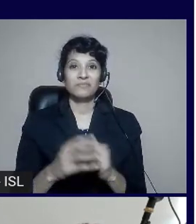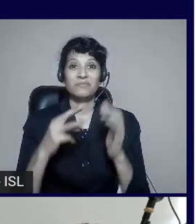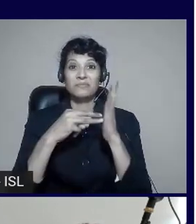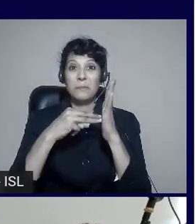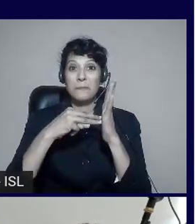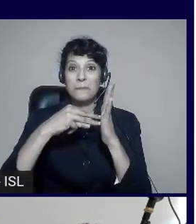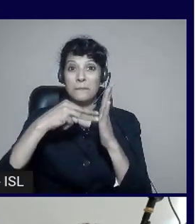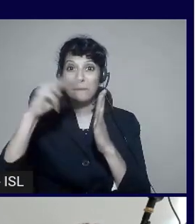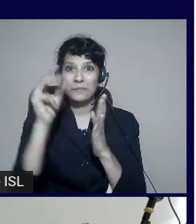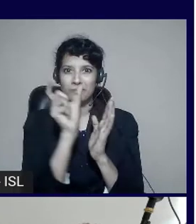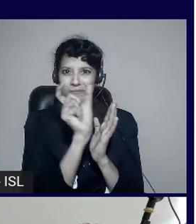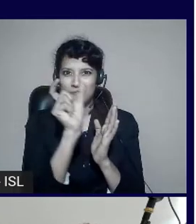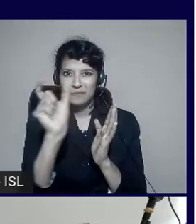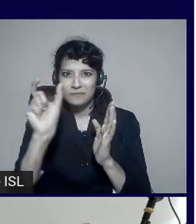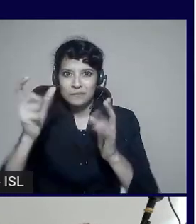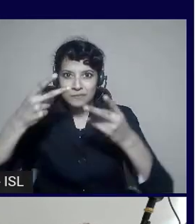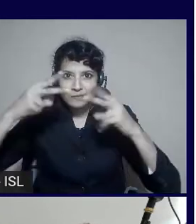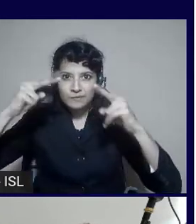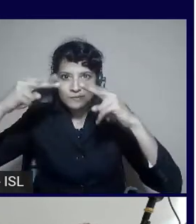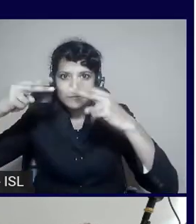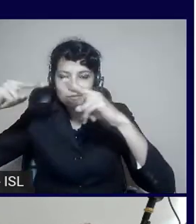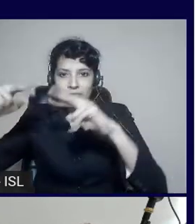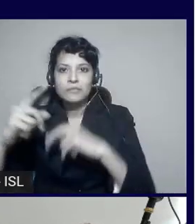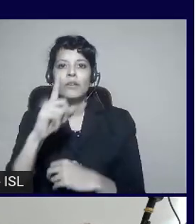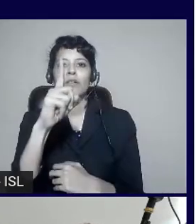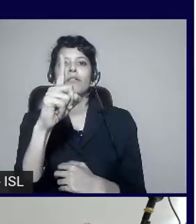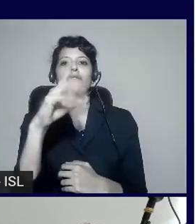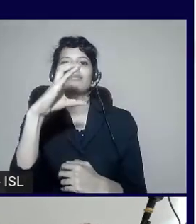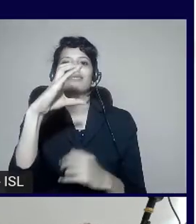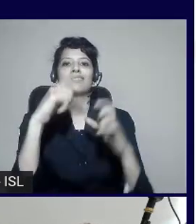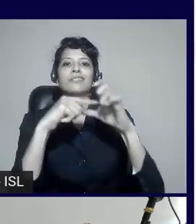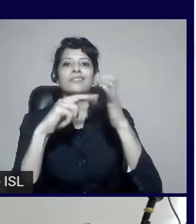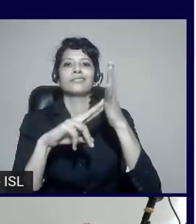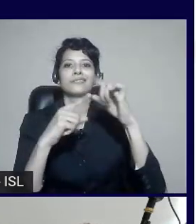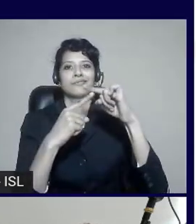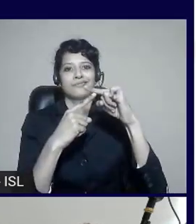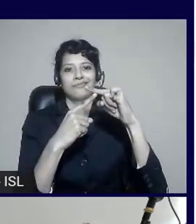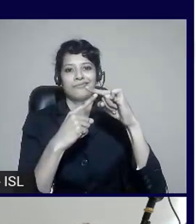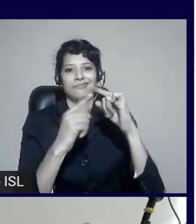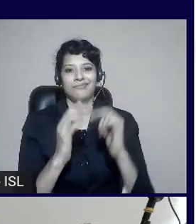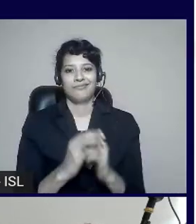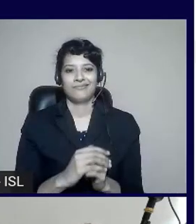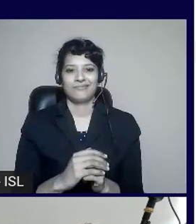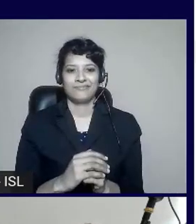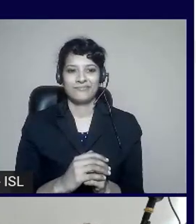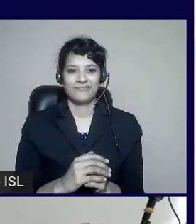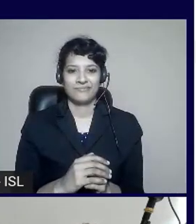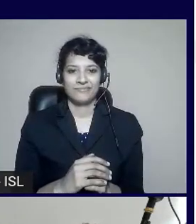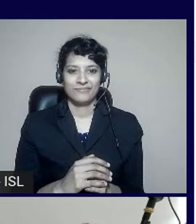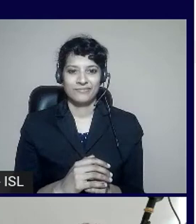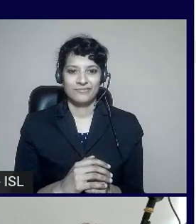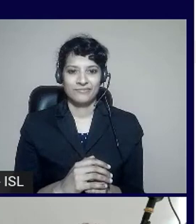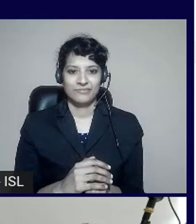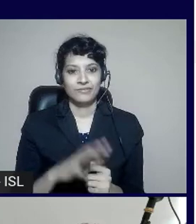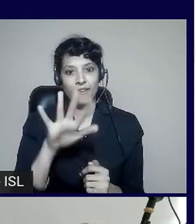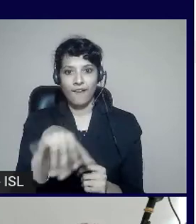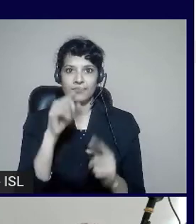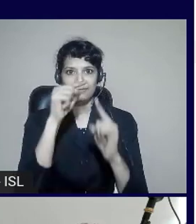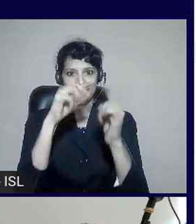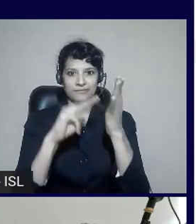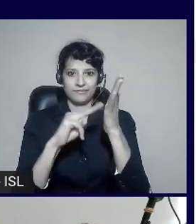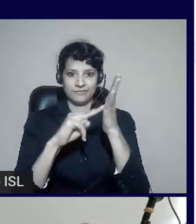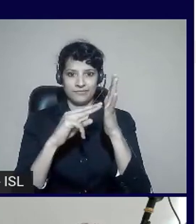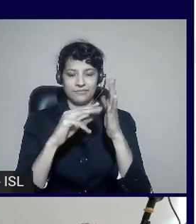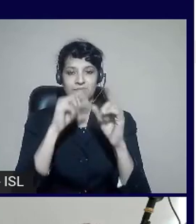translate. That's pretty impressive. So I've got my Immersive Reader and then I just created a Tomcat